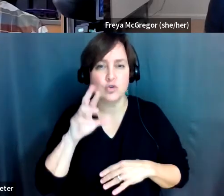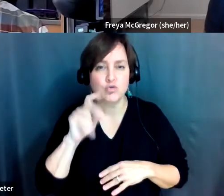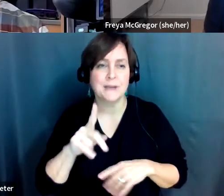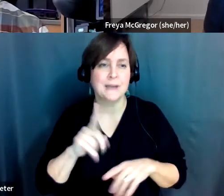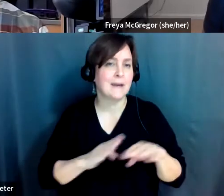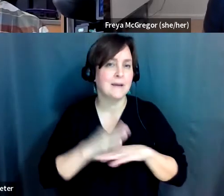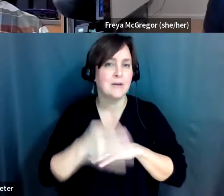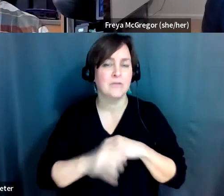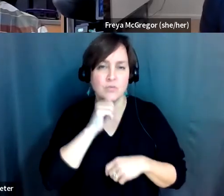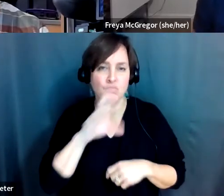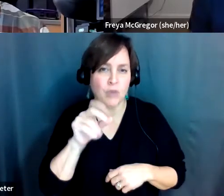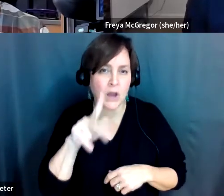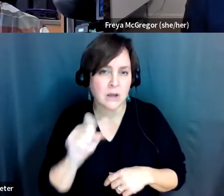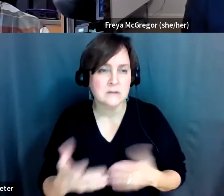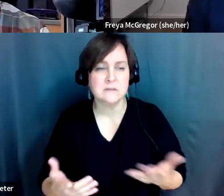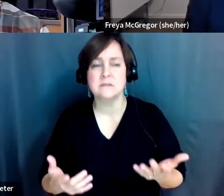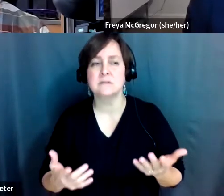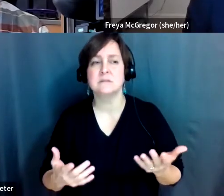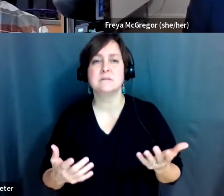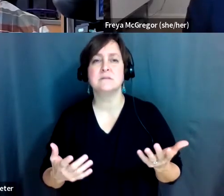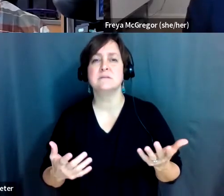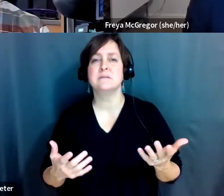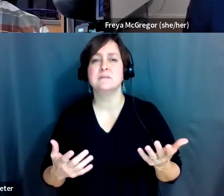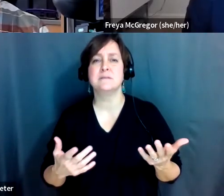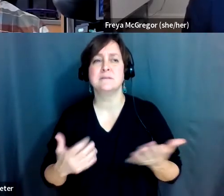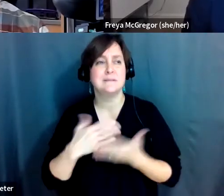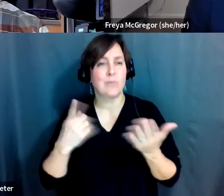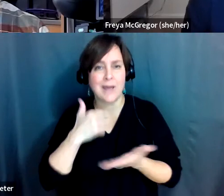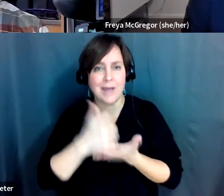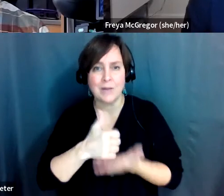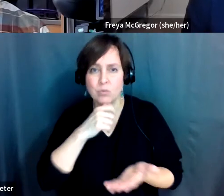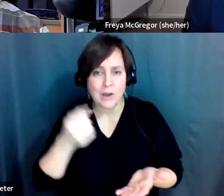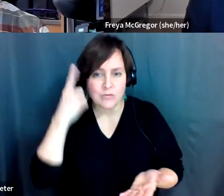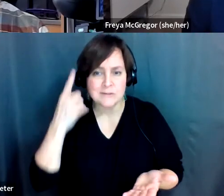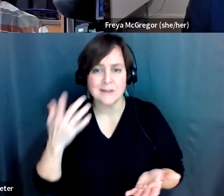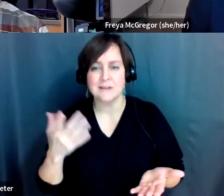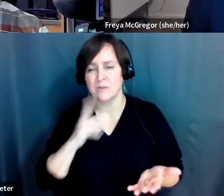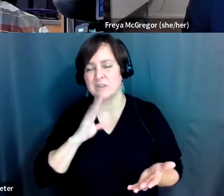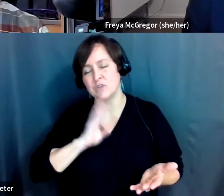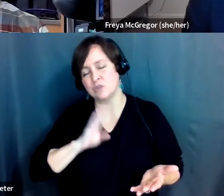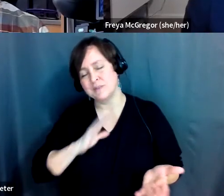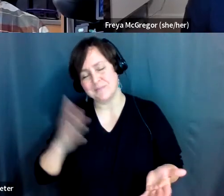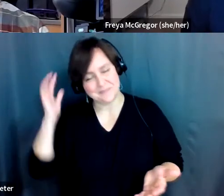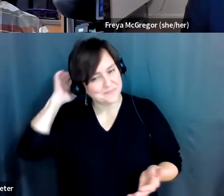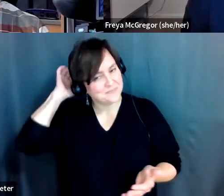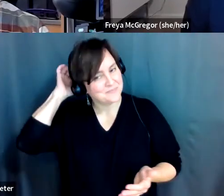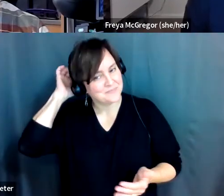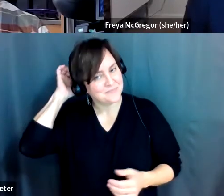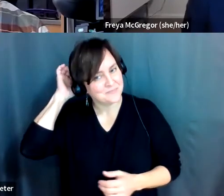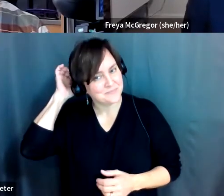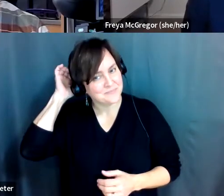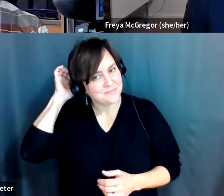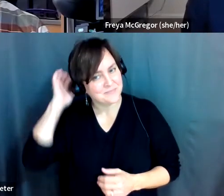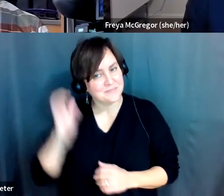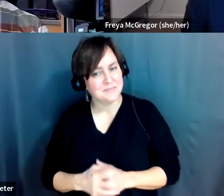you have somebody to help you and then they don't understand and it becomes, you know, it's frustrating. Sure. And I did